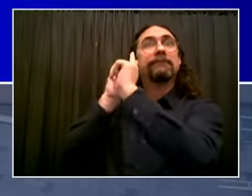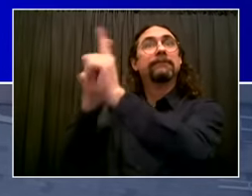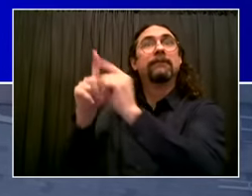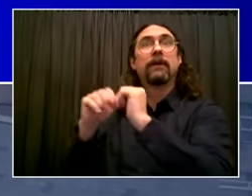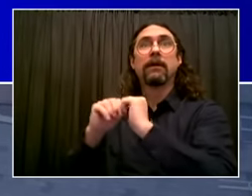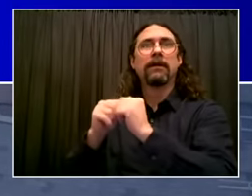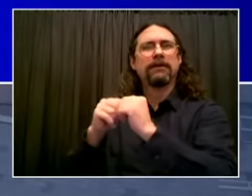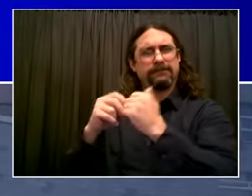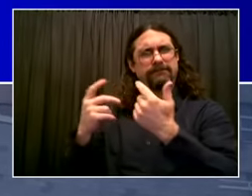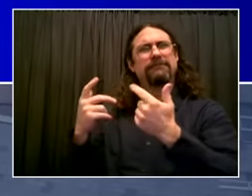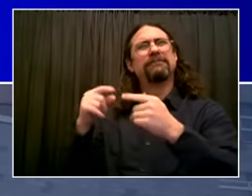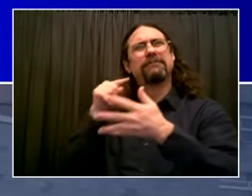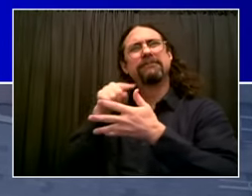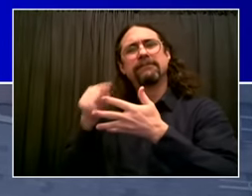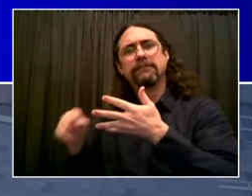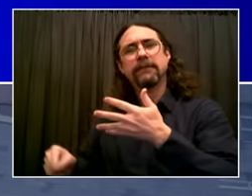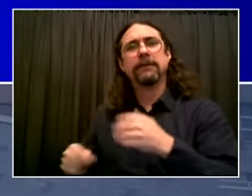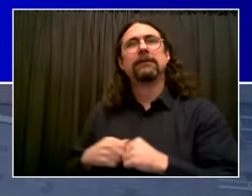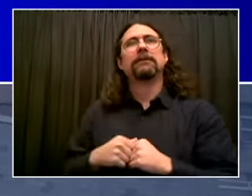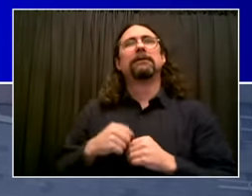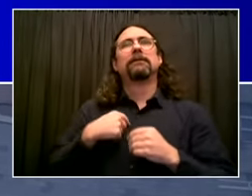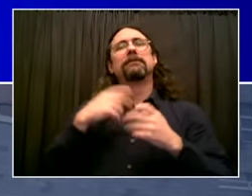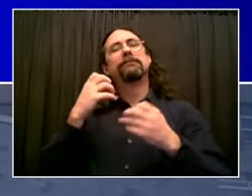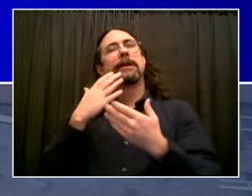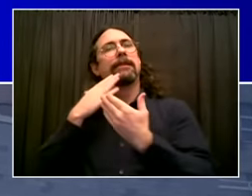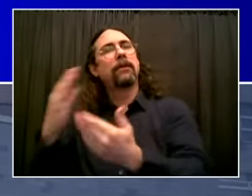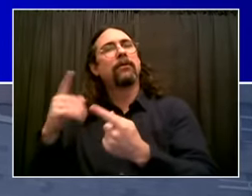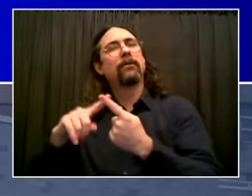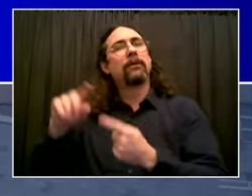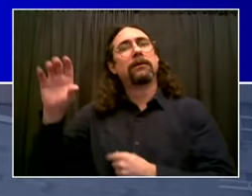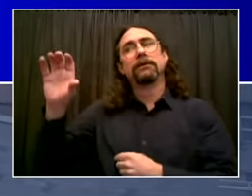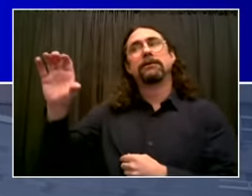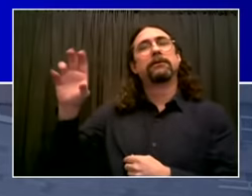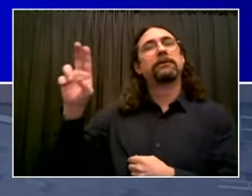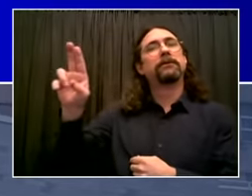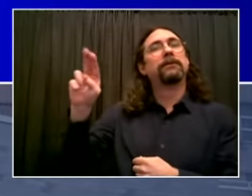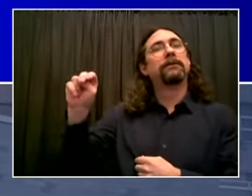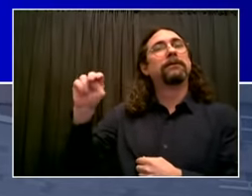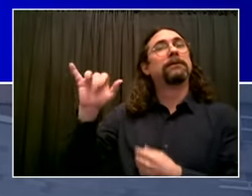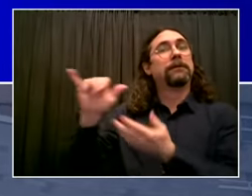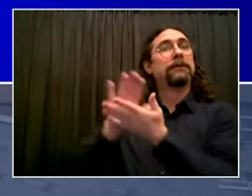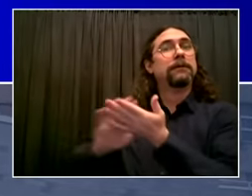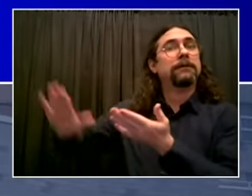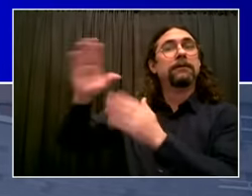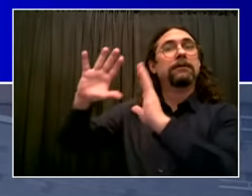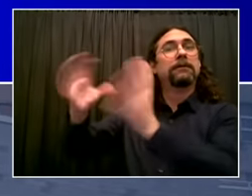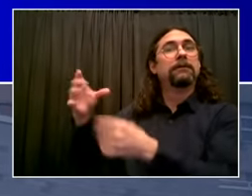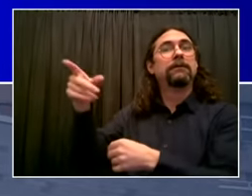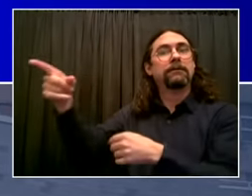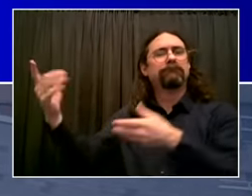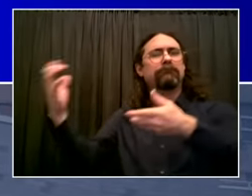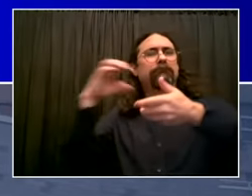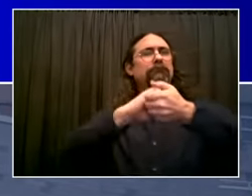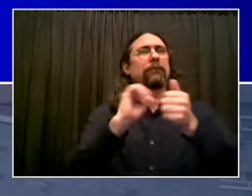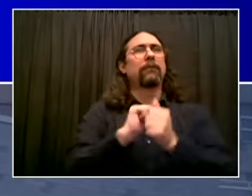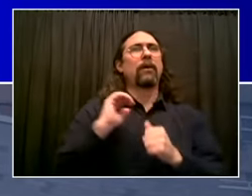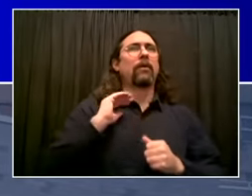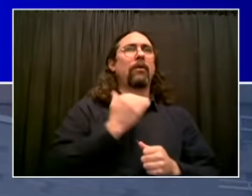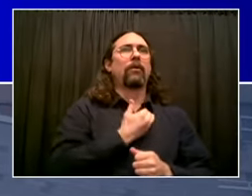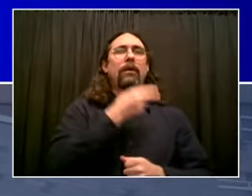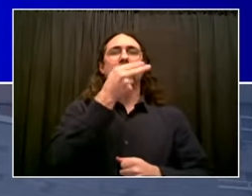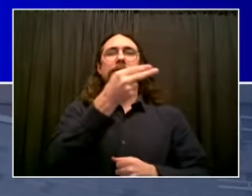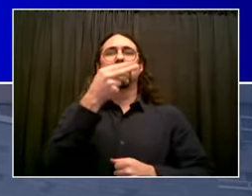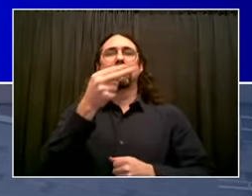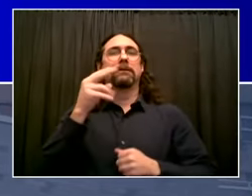Hospitals, a great partnership. A thousand nursing students will now be joining our vaccination effort. Great